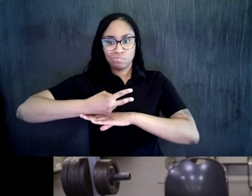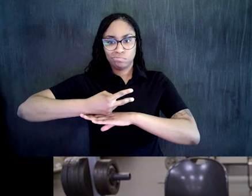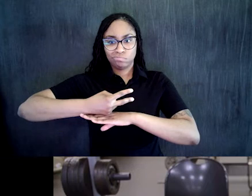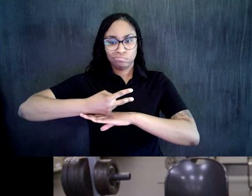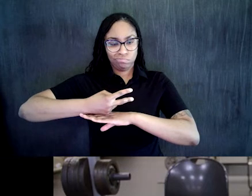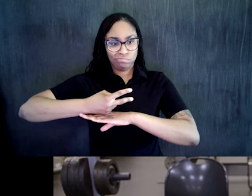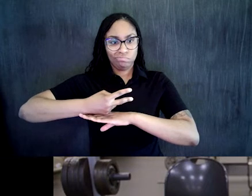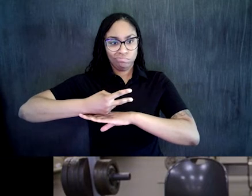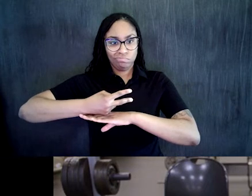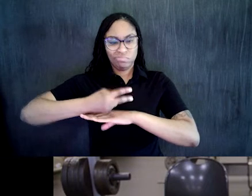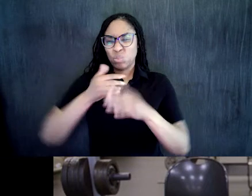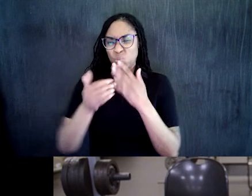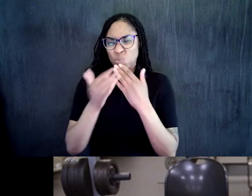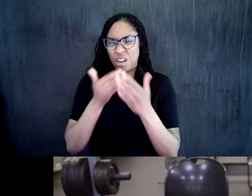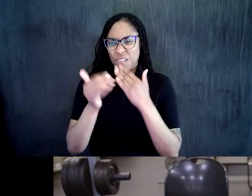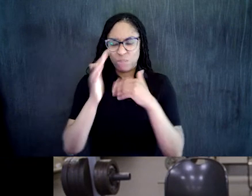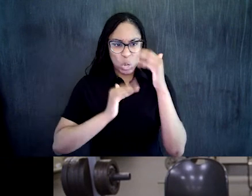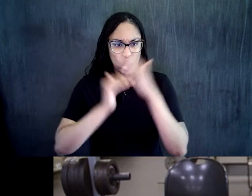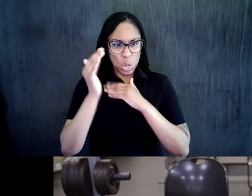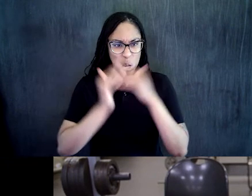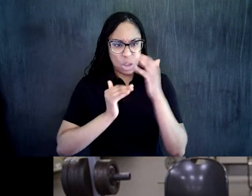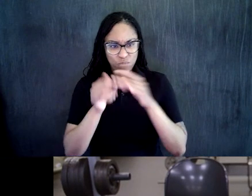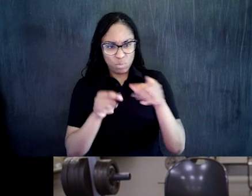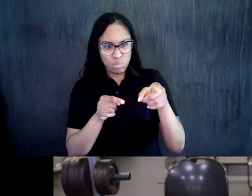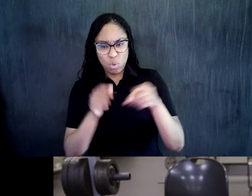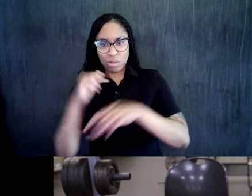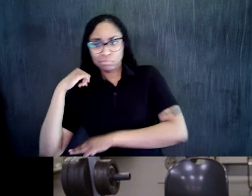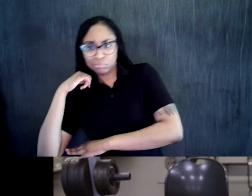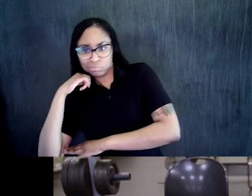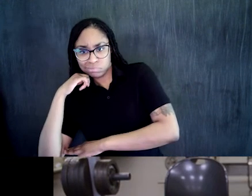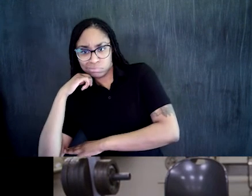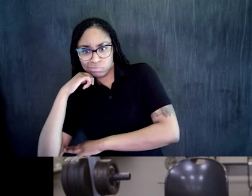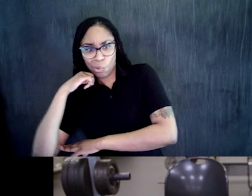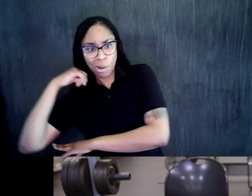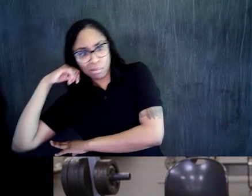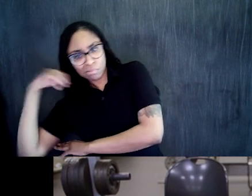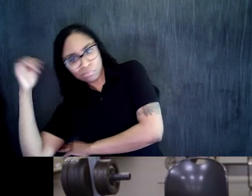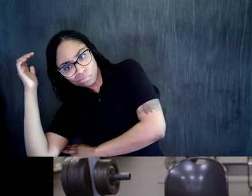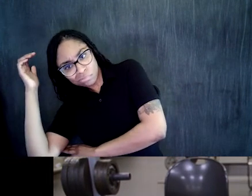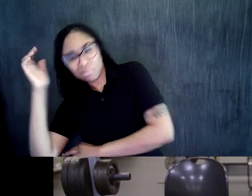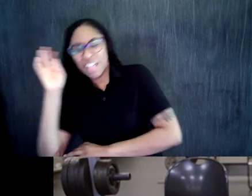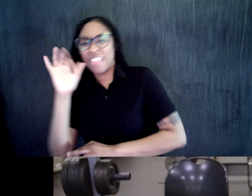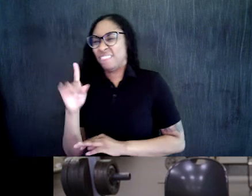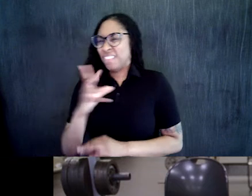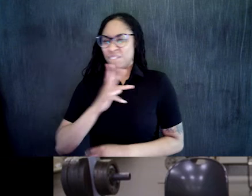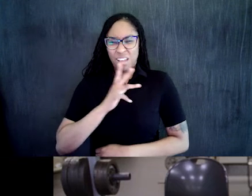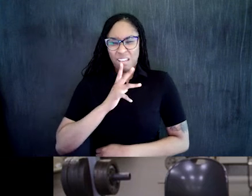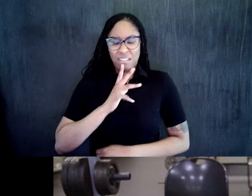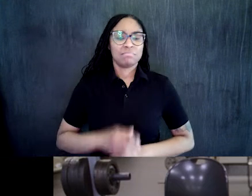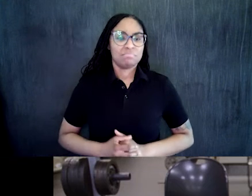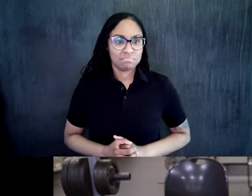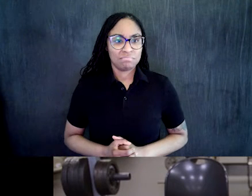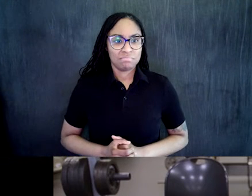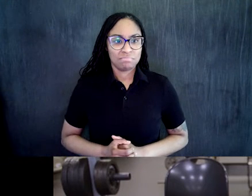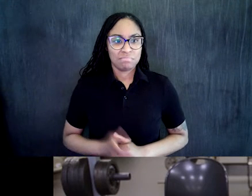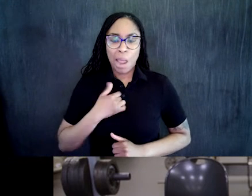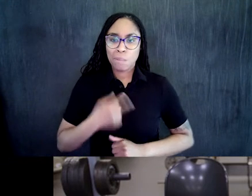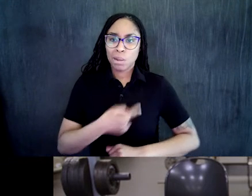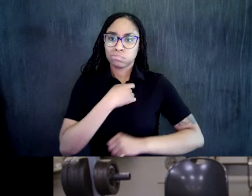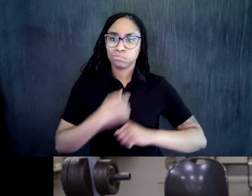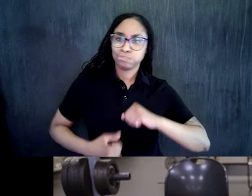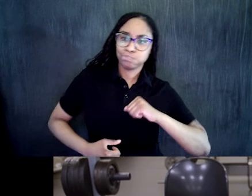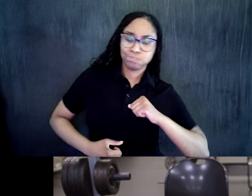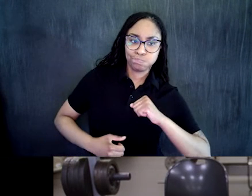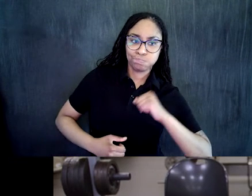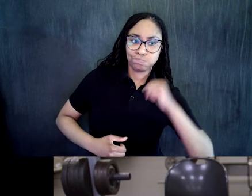comfortable, if you want to prop up or if you want to lie down, either one will work just fine. I'm going to be propped up a little bit. So what I want you to do is straight